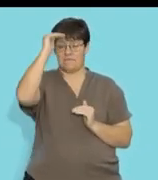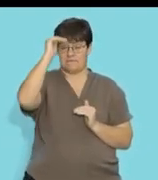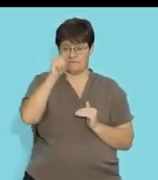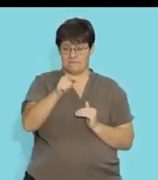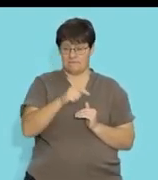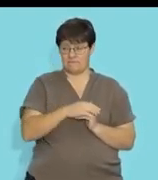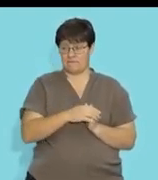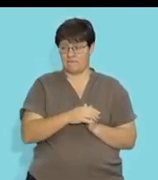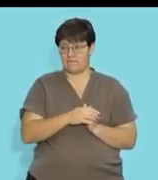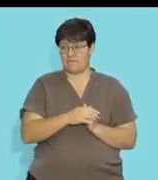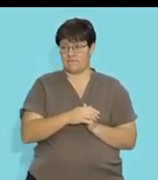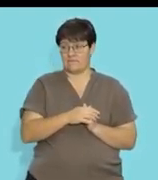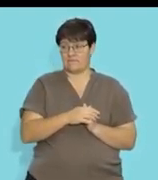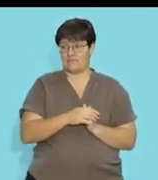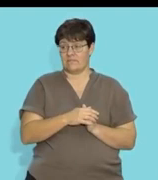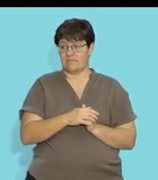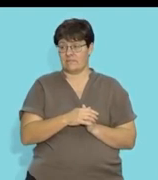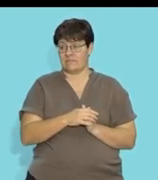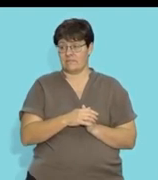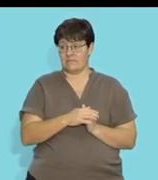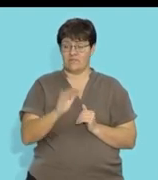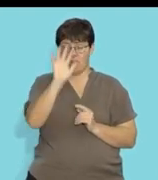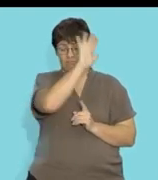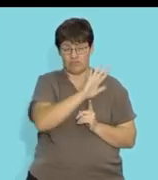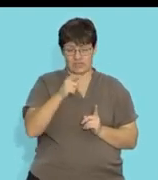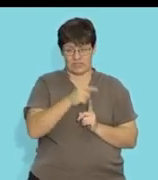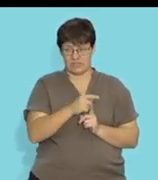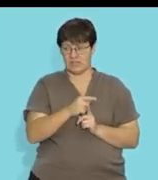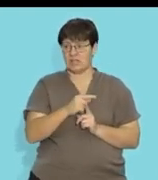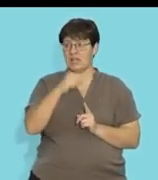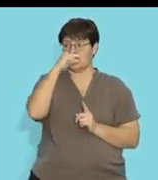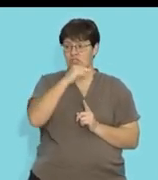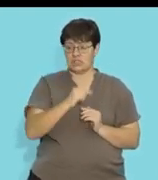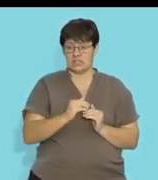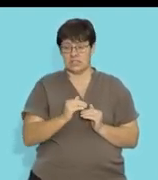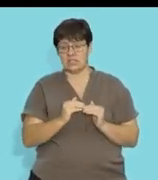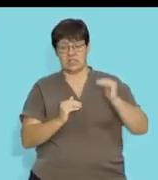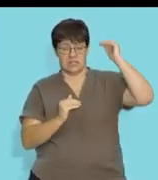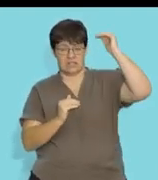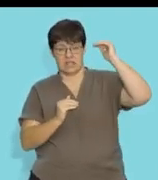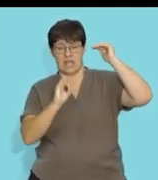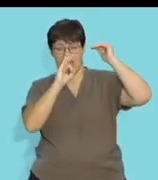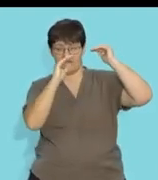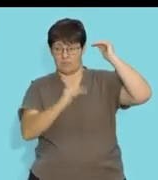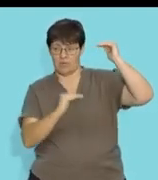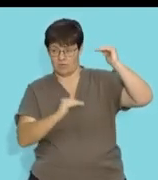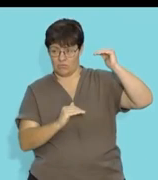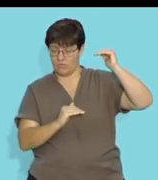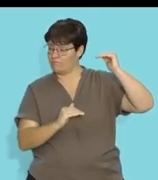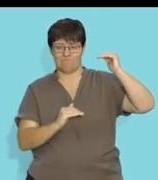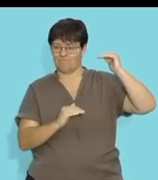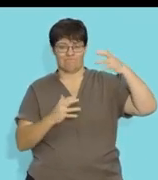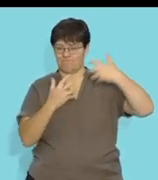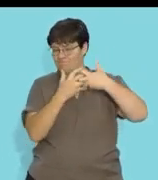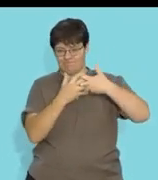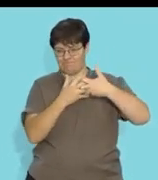where it is above, if you look at this region here, the G is above, the F is